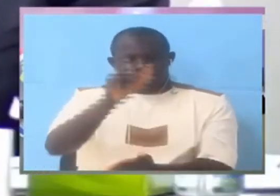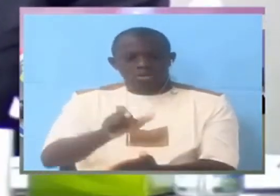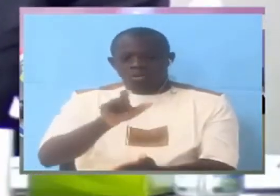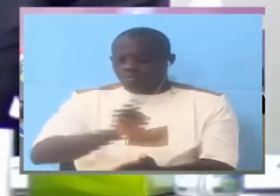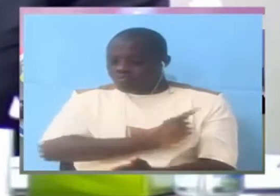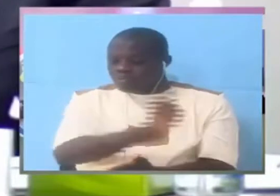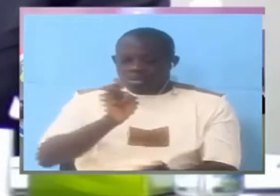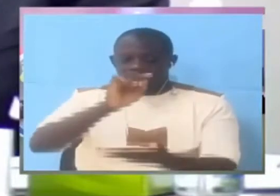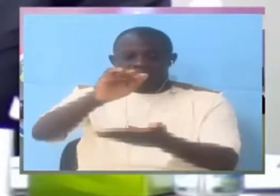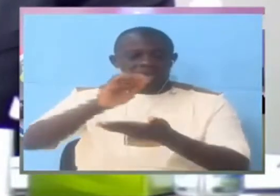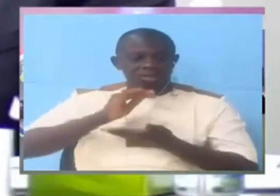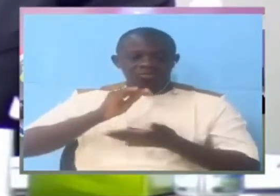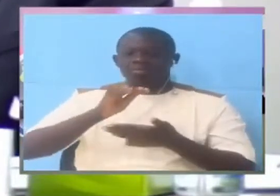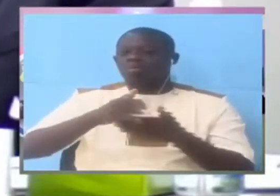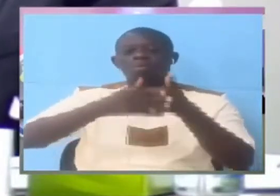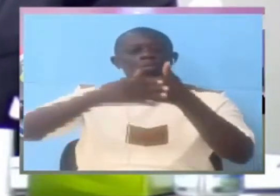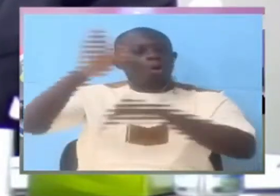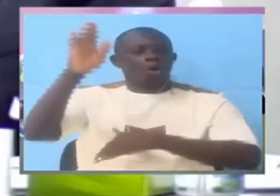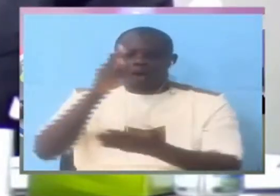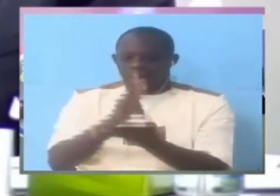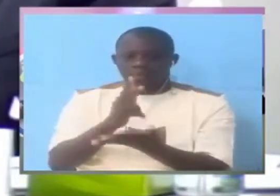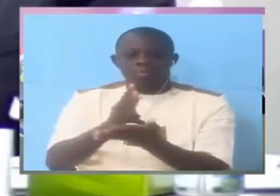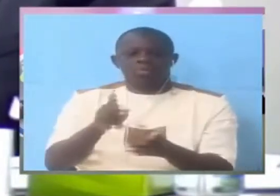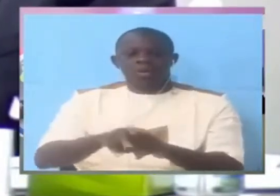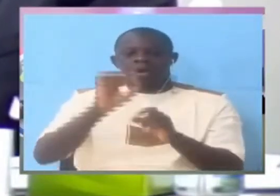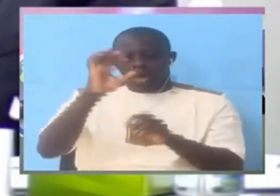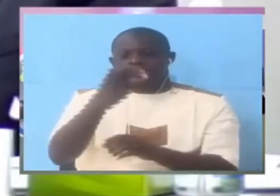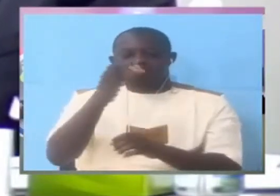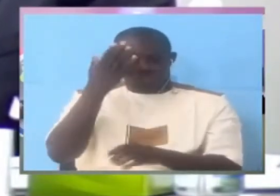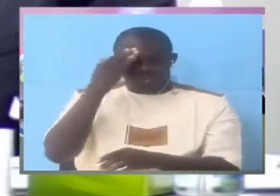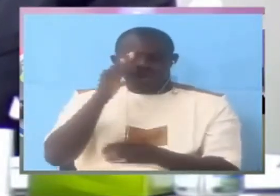be able to know that this was the case